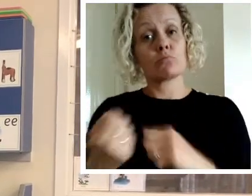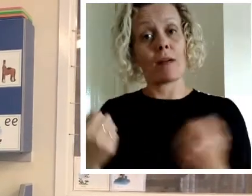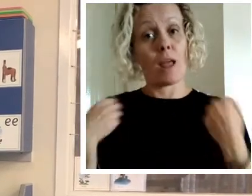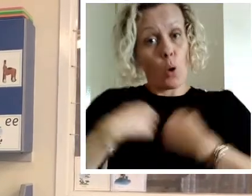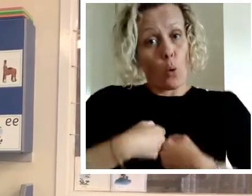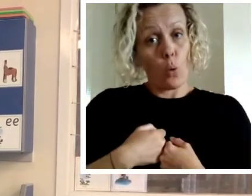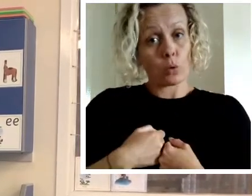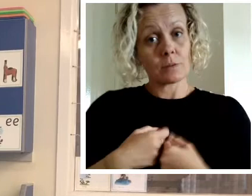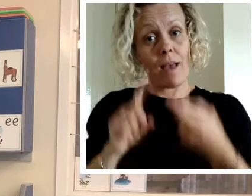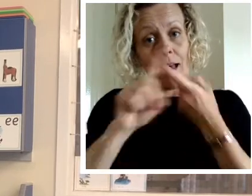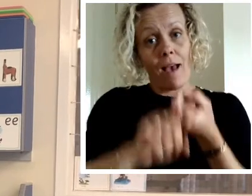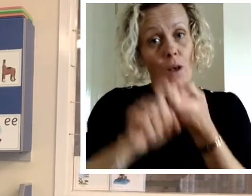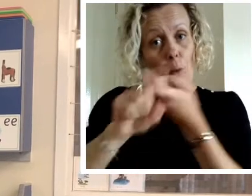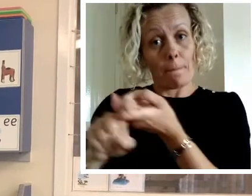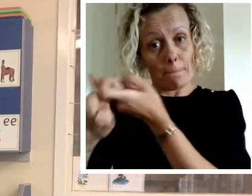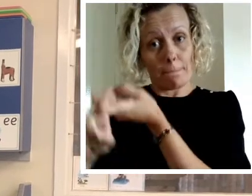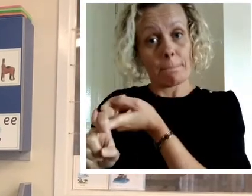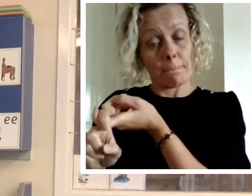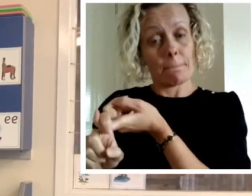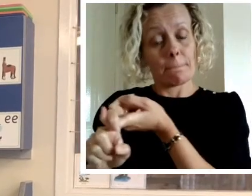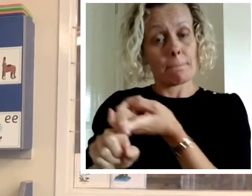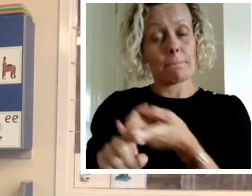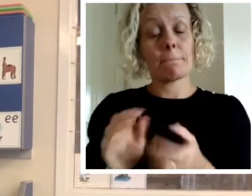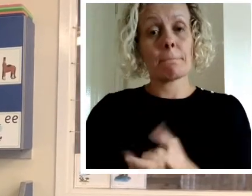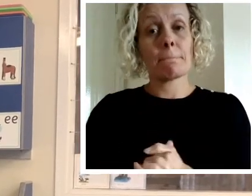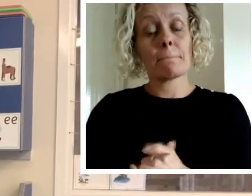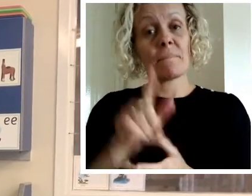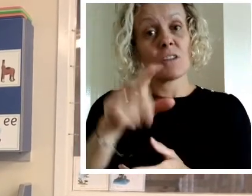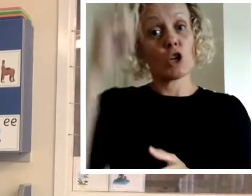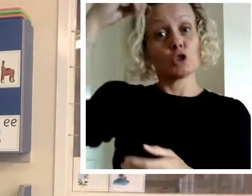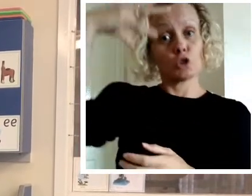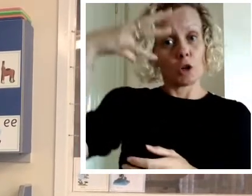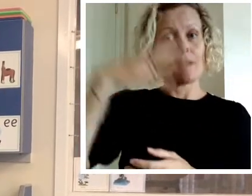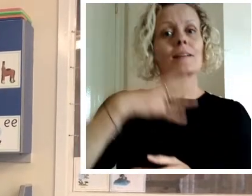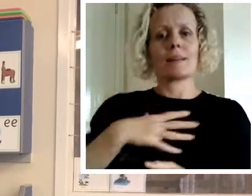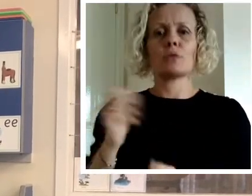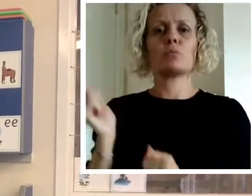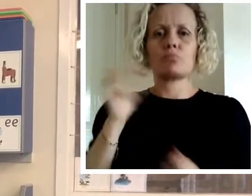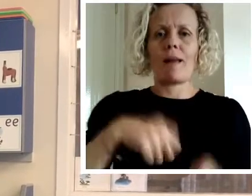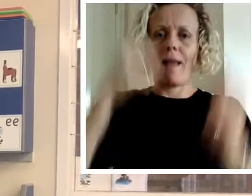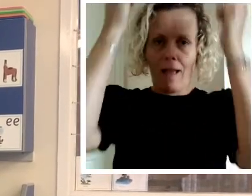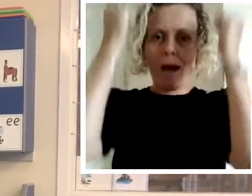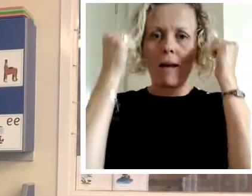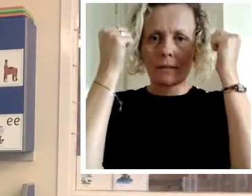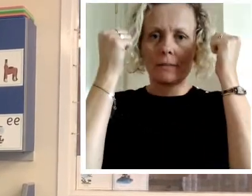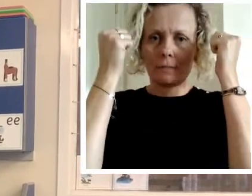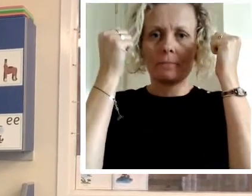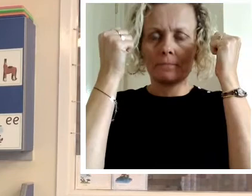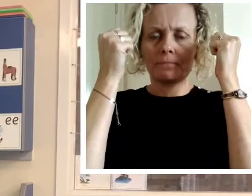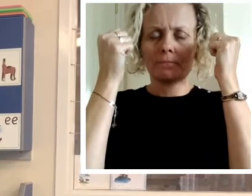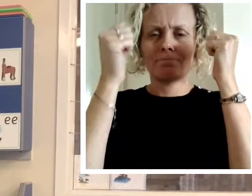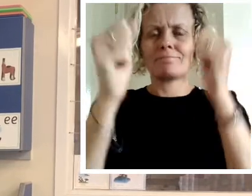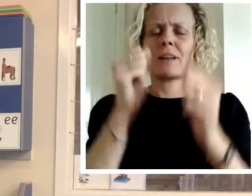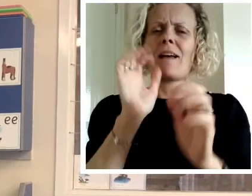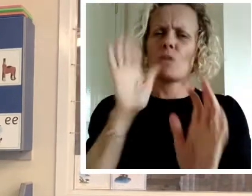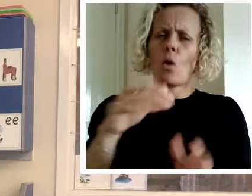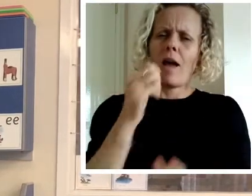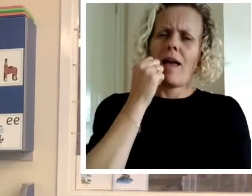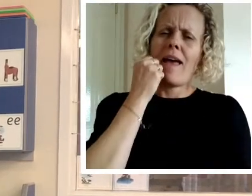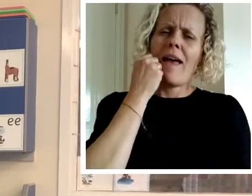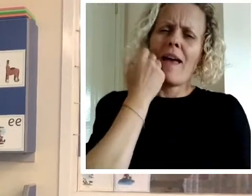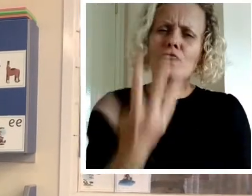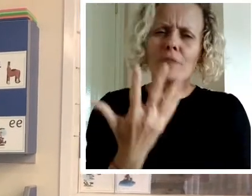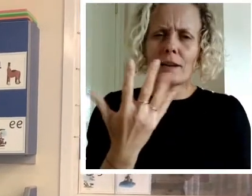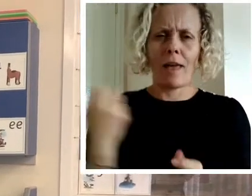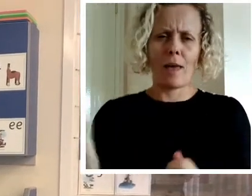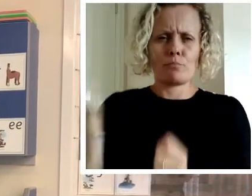our coats. We will hang them up here and if it is sunny you will need to bring a sun hat as well. Please do remember to